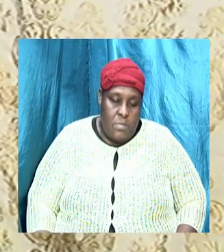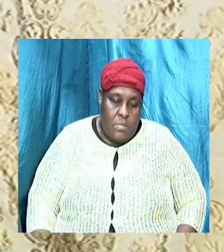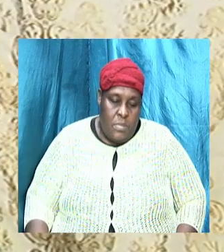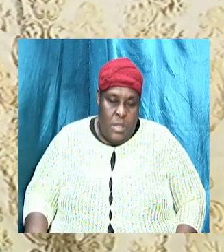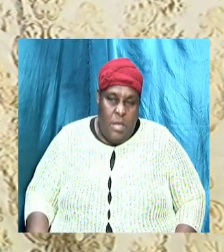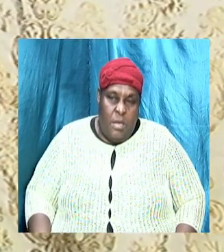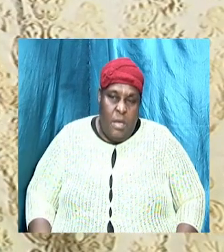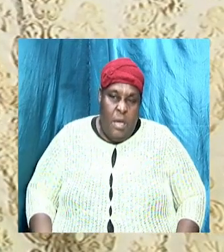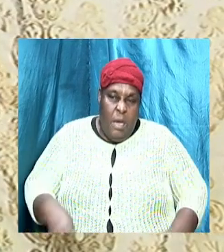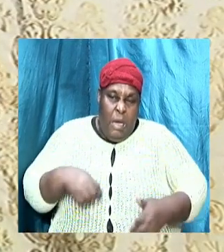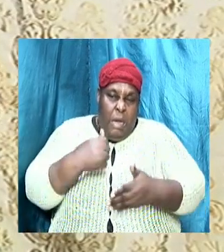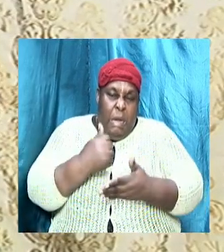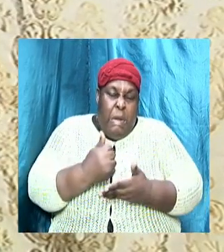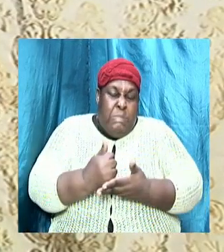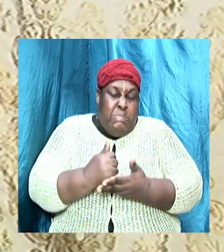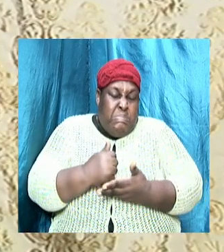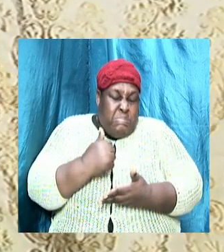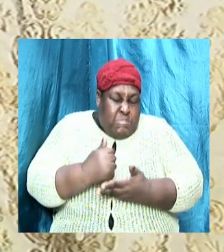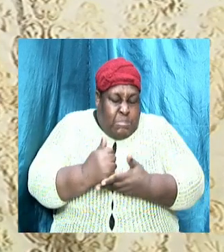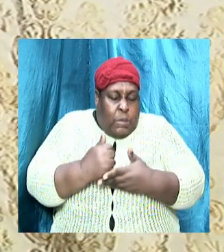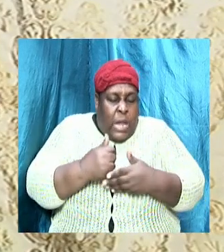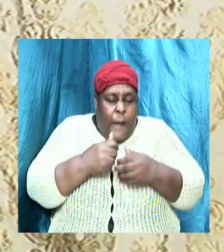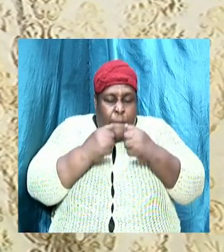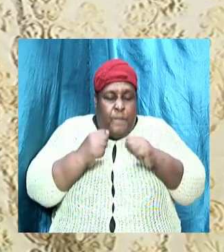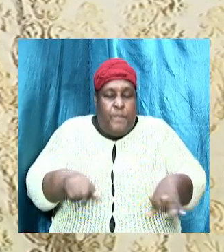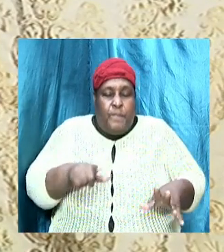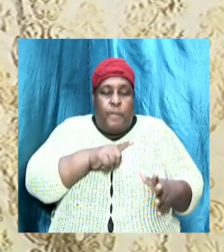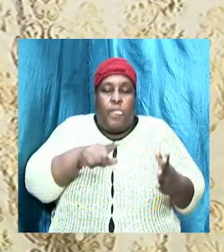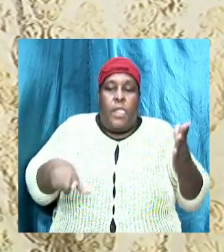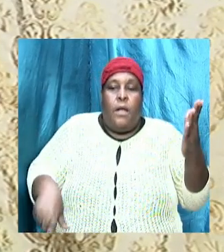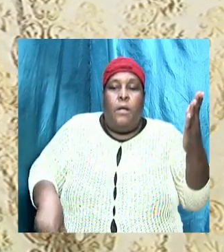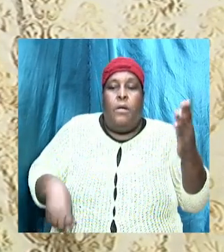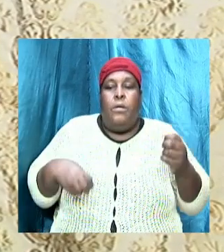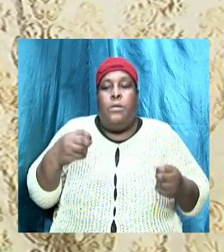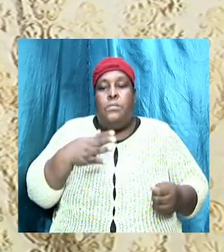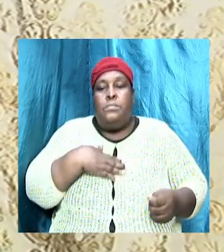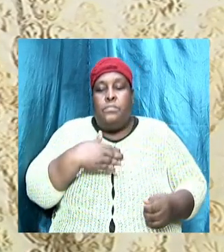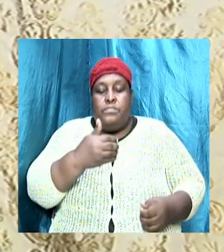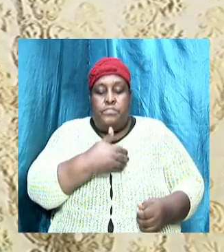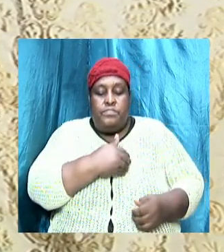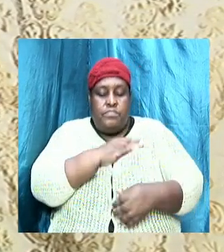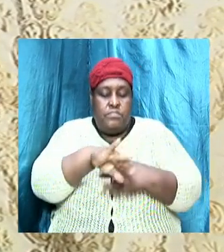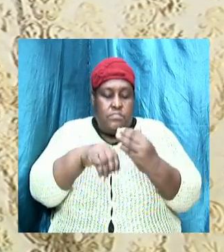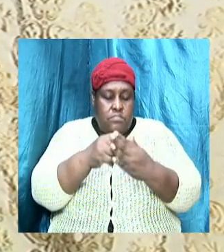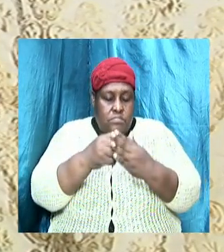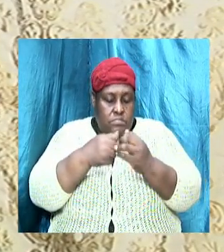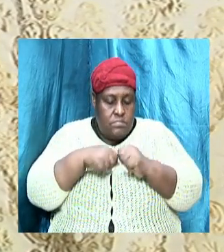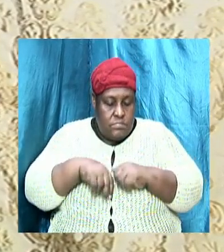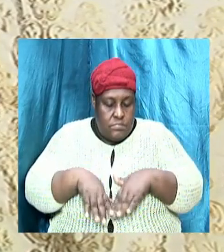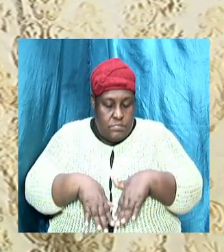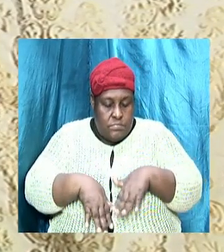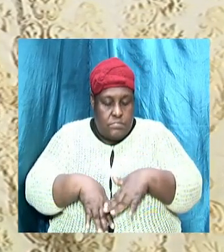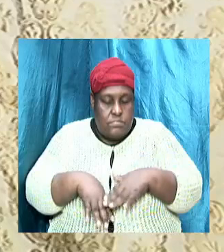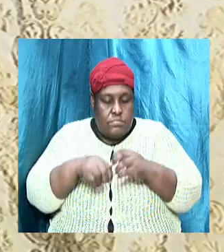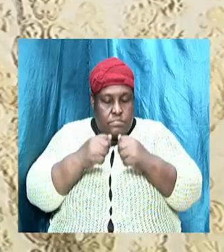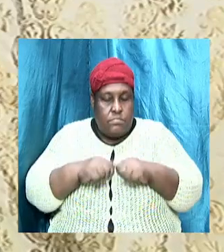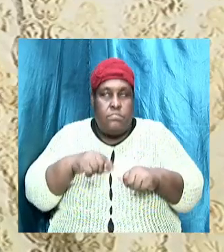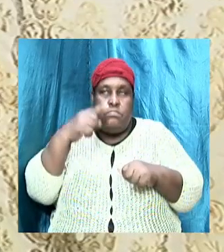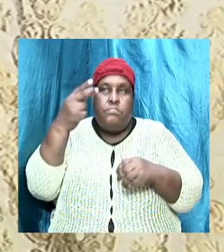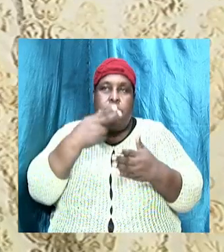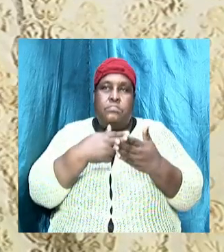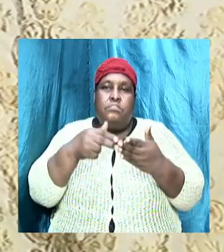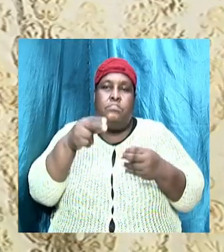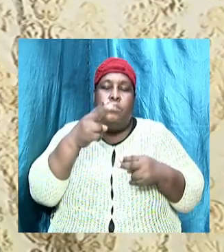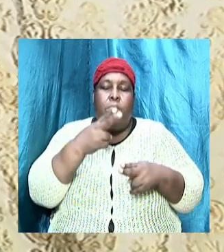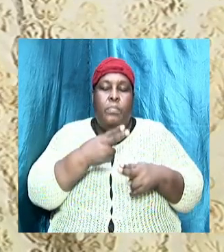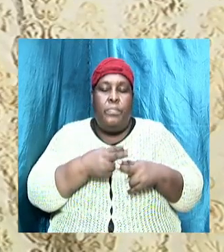Amen, amen. Bless the Lord, O my soul, and all that is within me. Bless His holy name. Let me